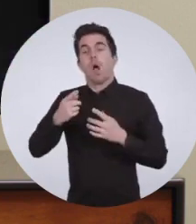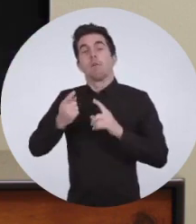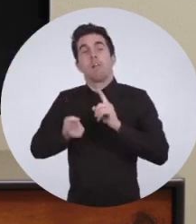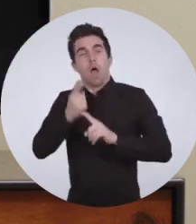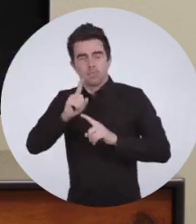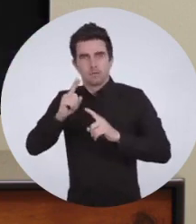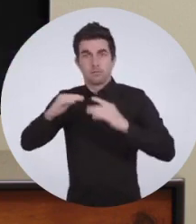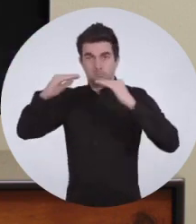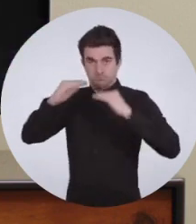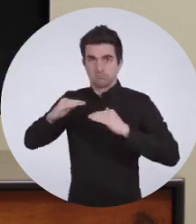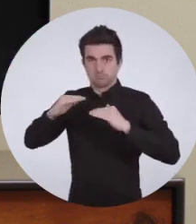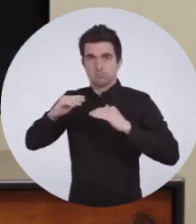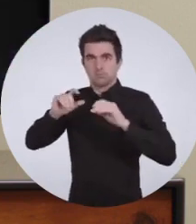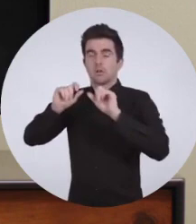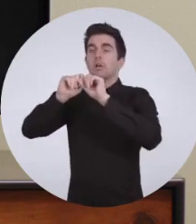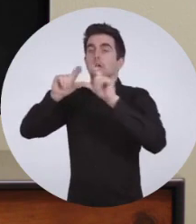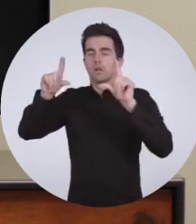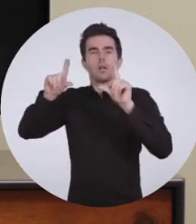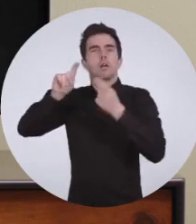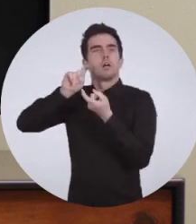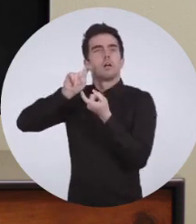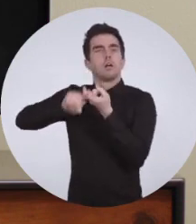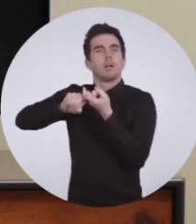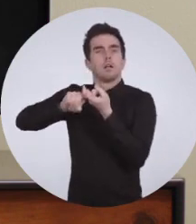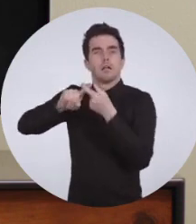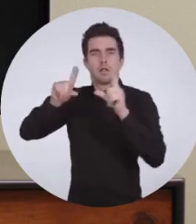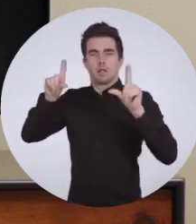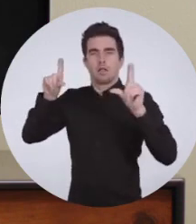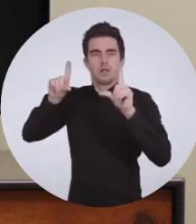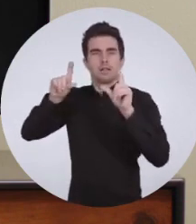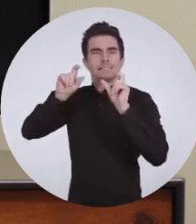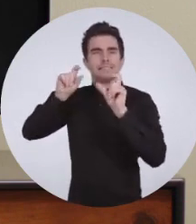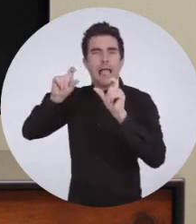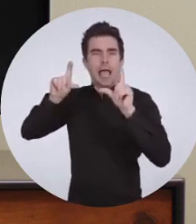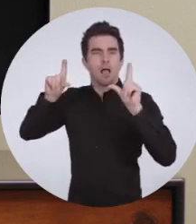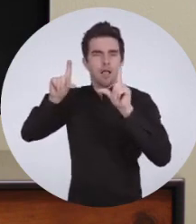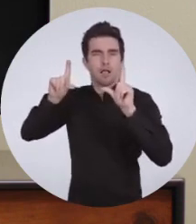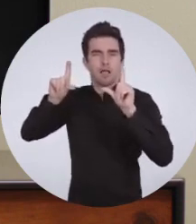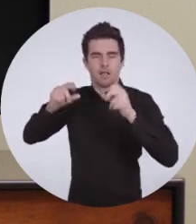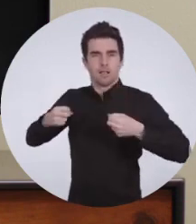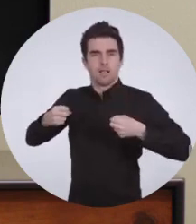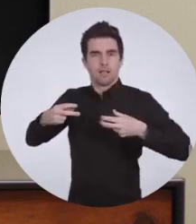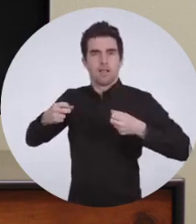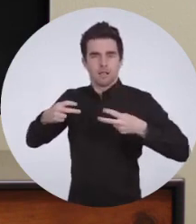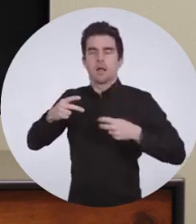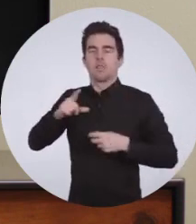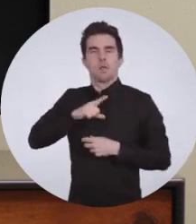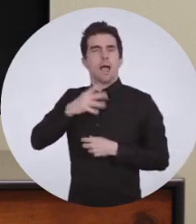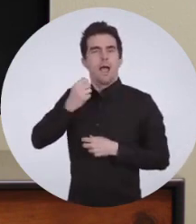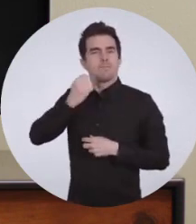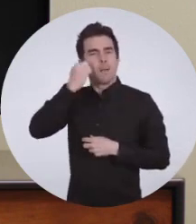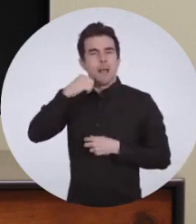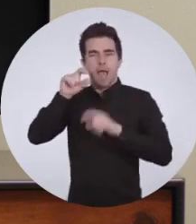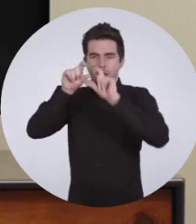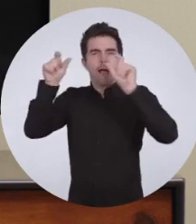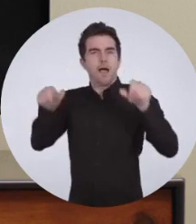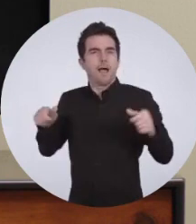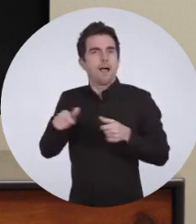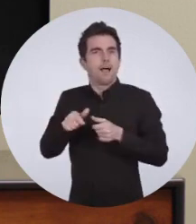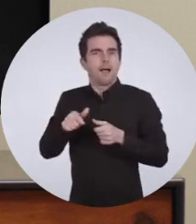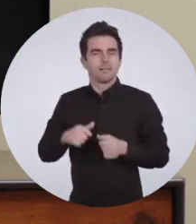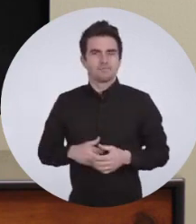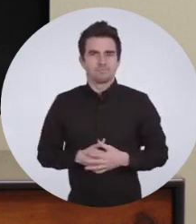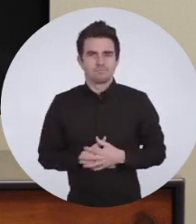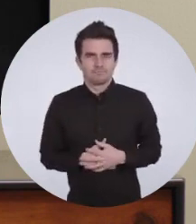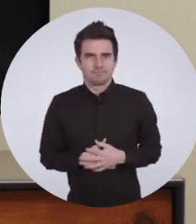Bottom Original Ratio means captions sit at the bottom of your screen. And the video maintains its original ratio, hence the black borders on the